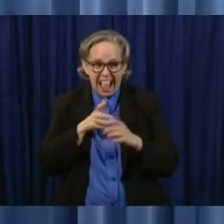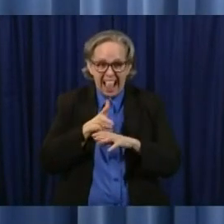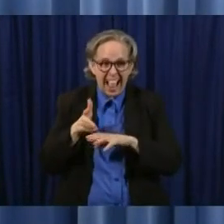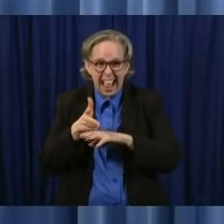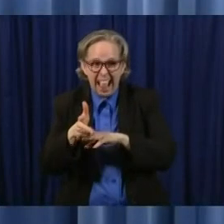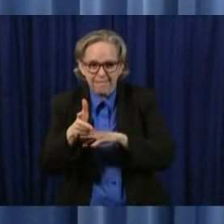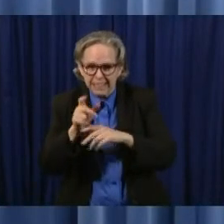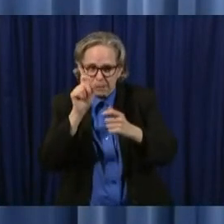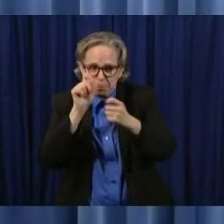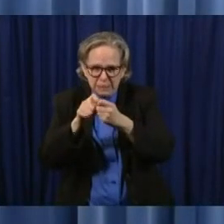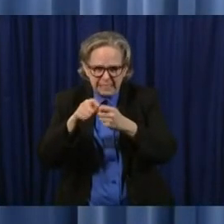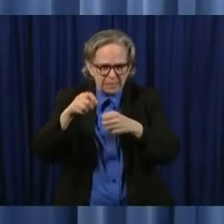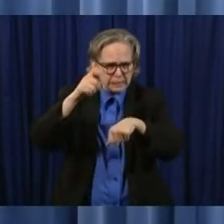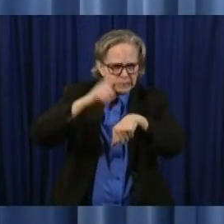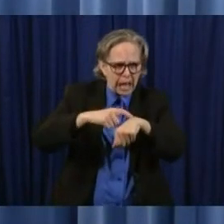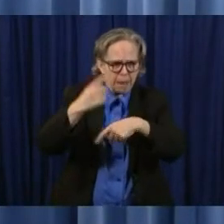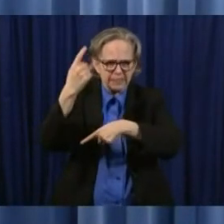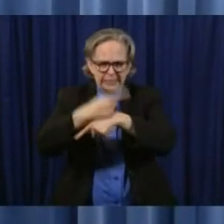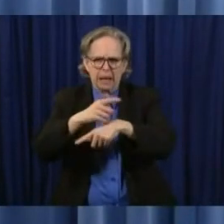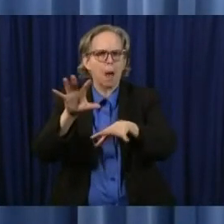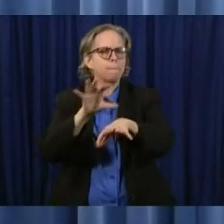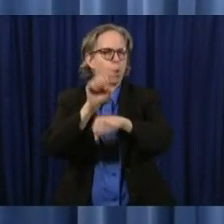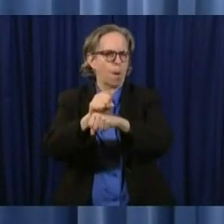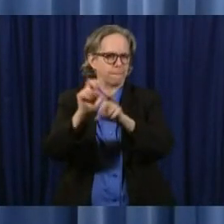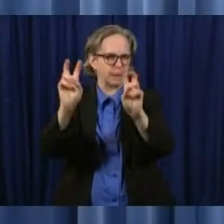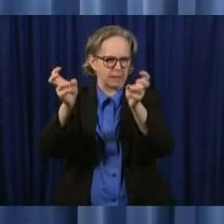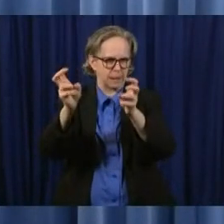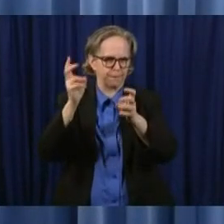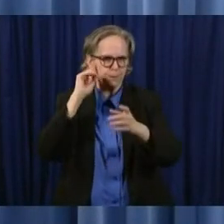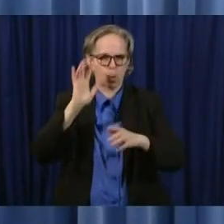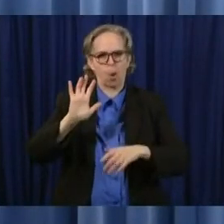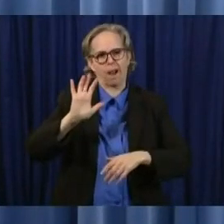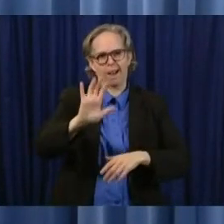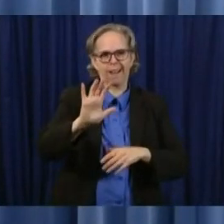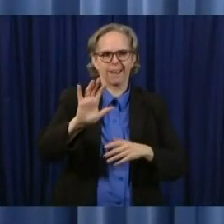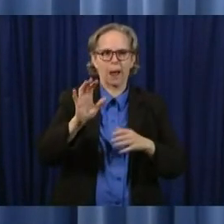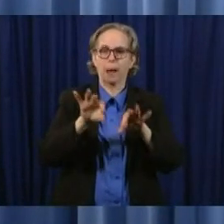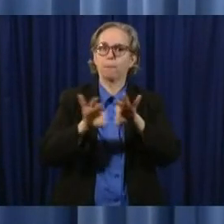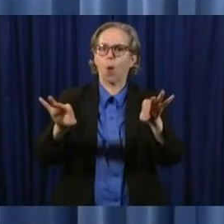time to get his or her diploma